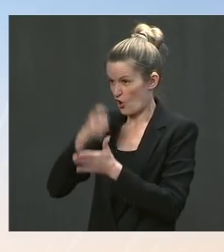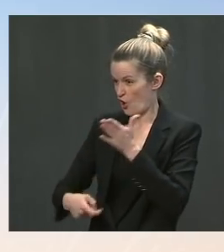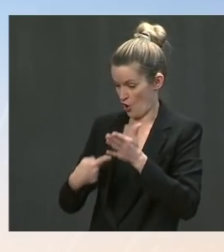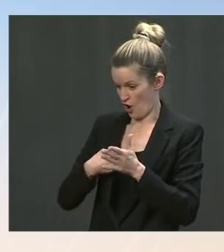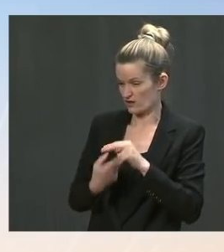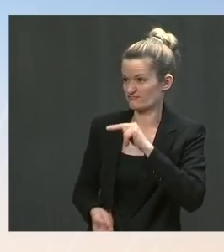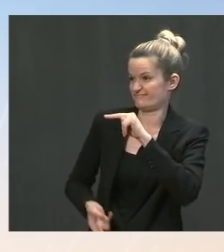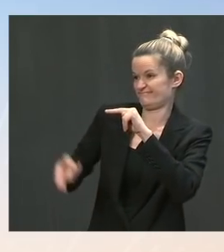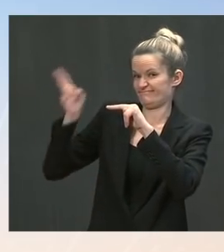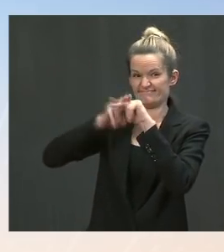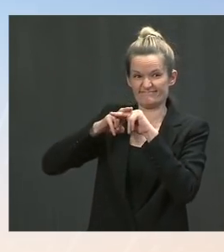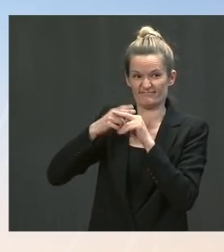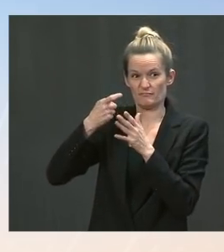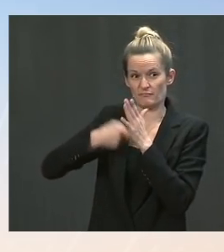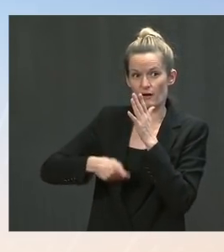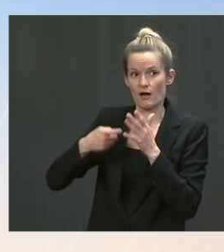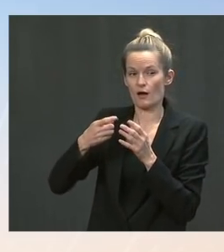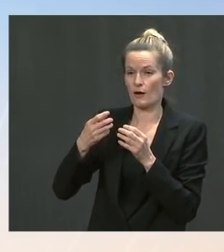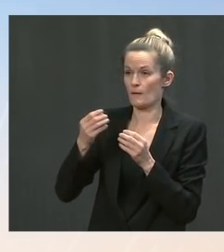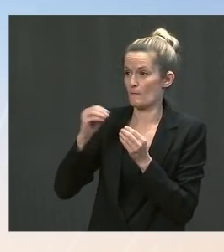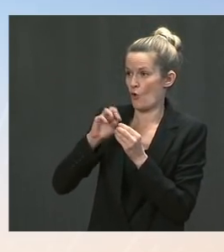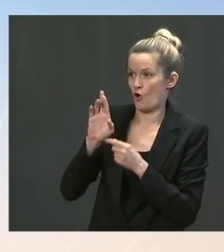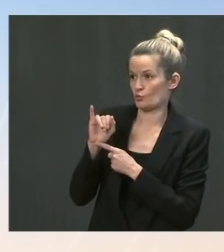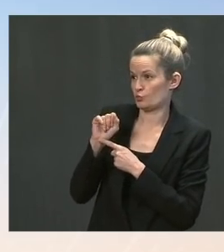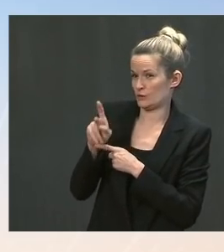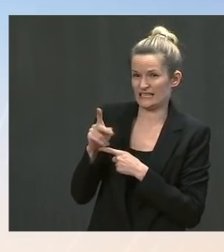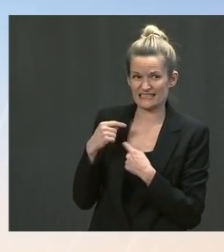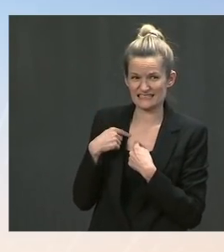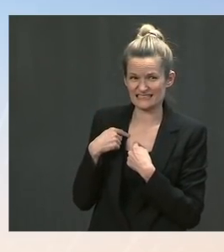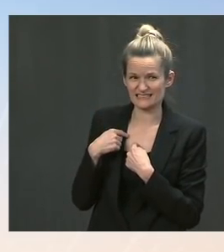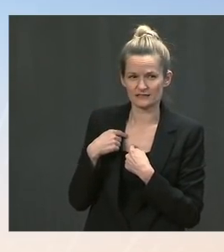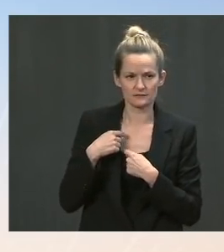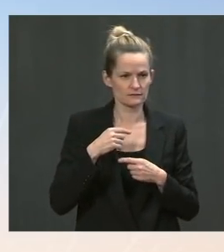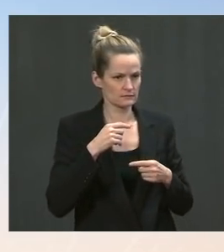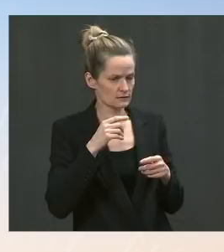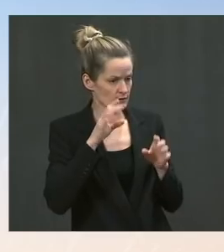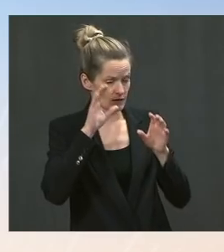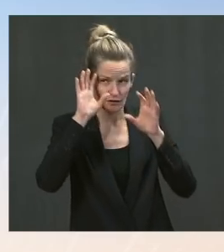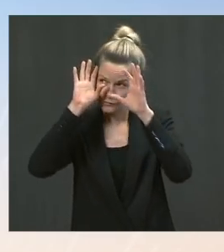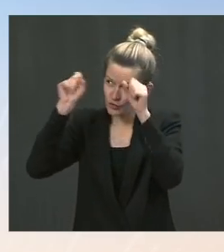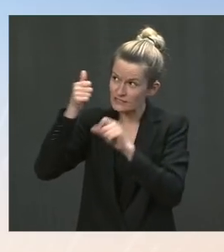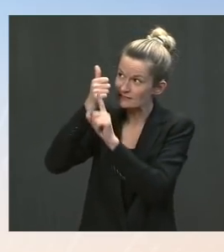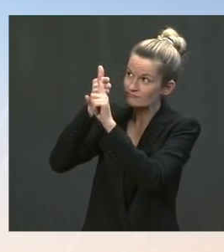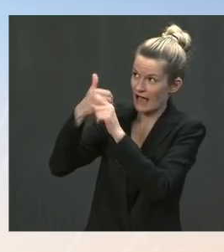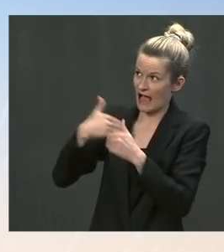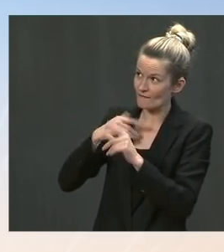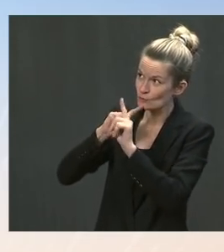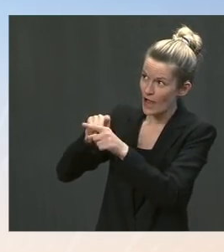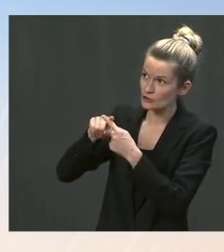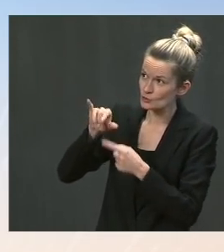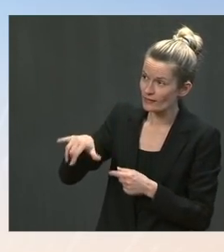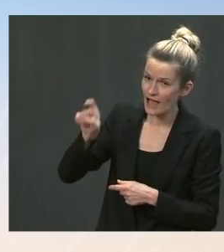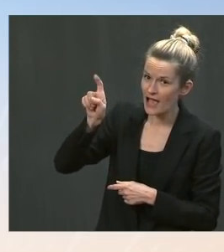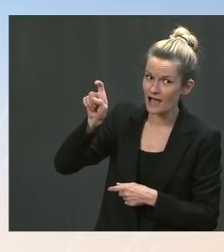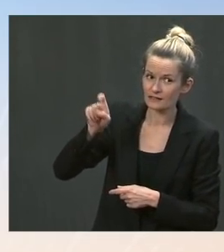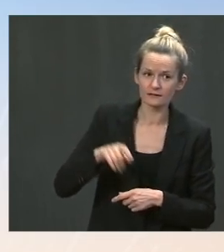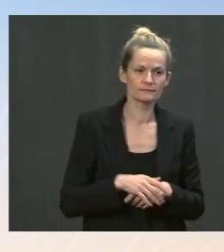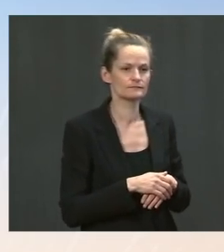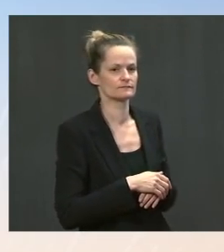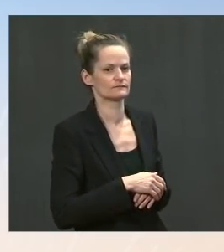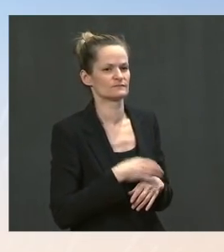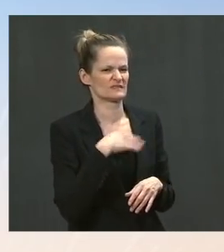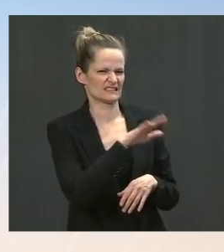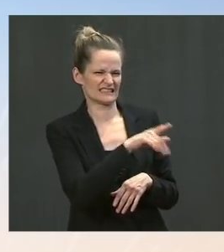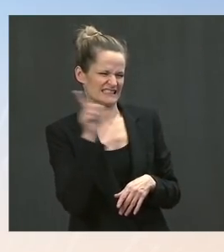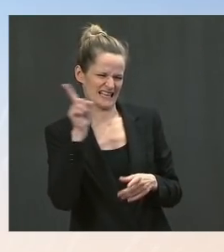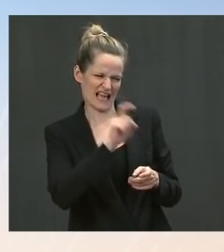insurance companies about this and what your reaction is. Ms. Yeah, it's an interesting question. I'd have to talk to our health team about that specifically. I haven't had a chance to do that